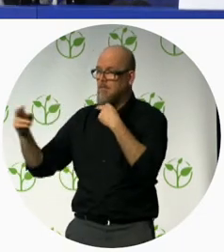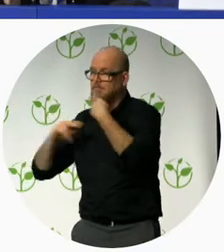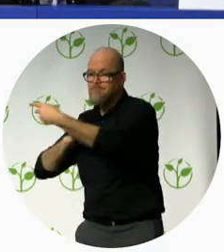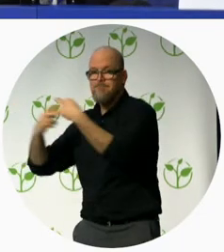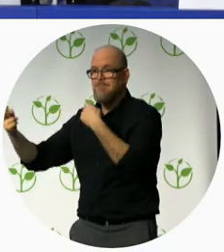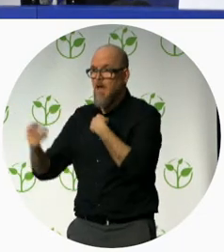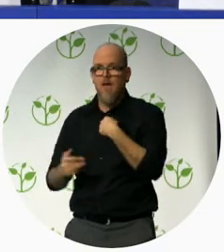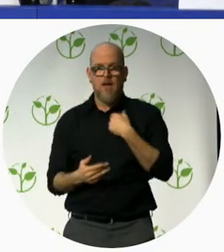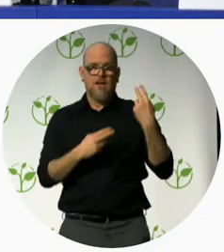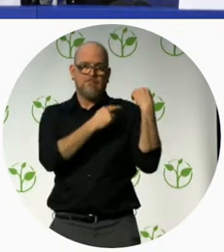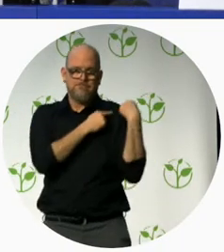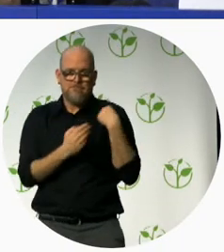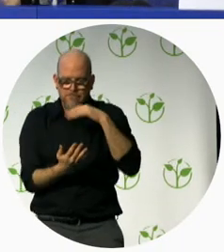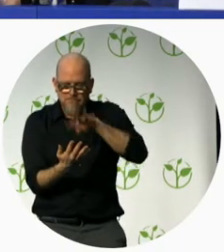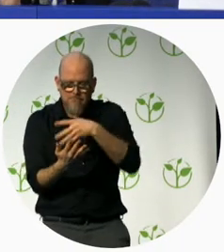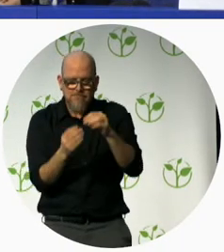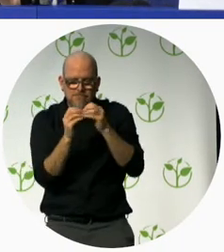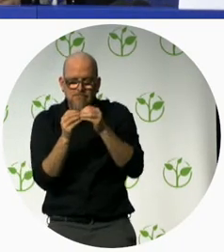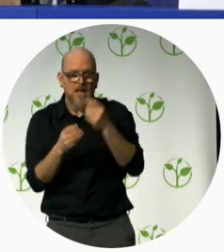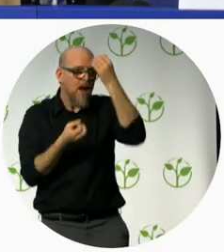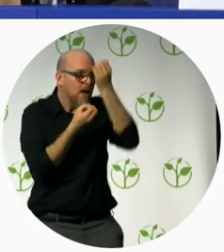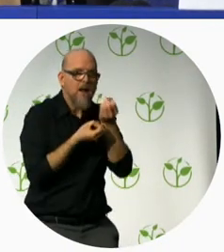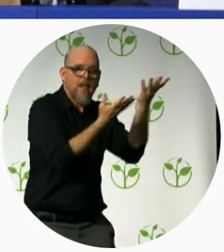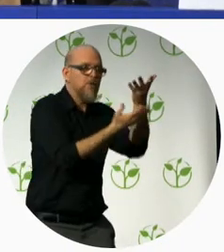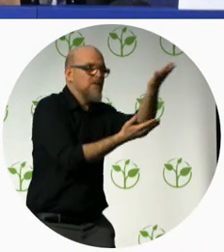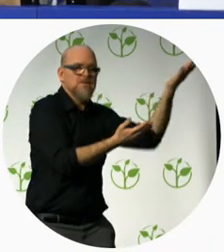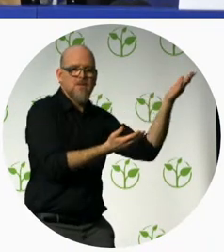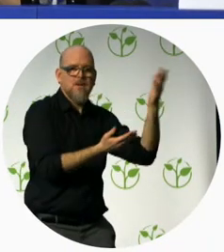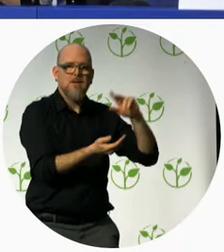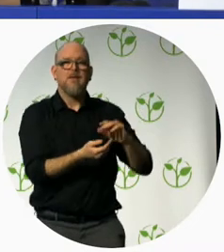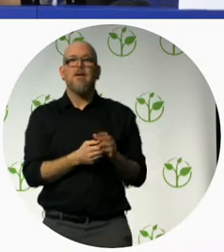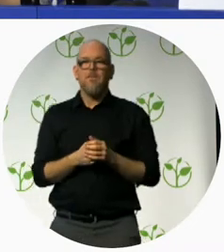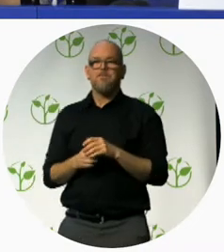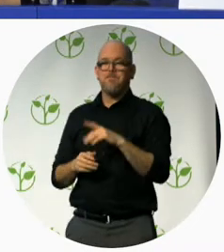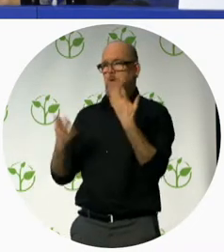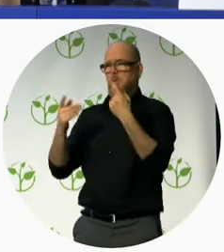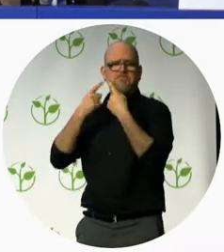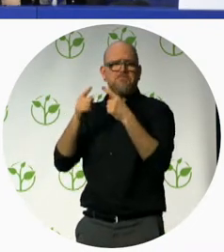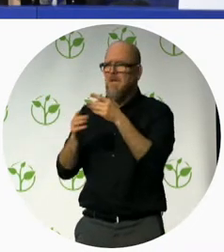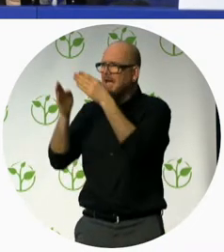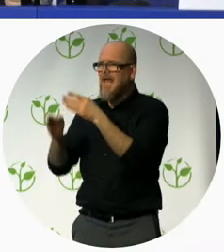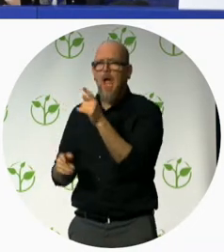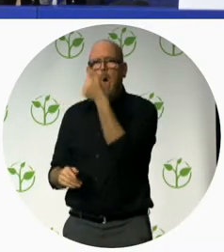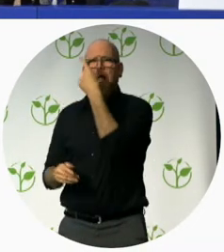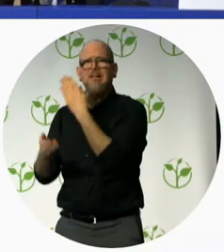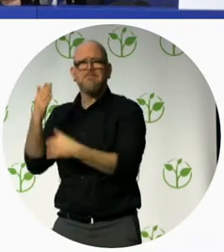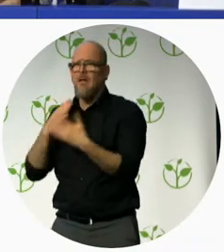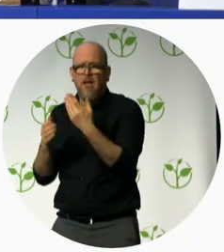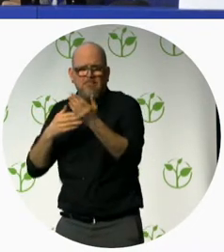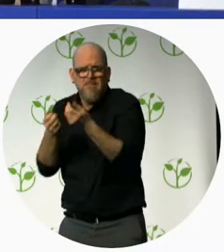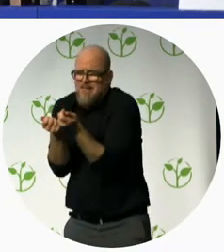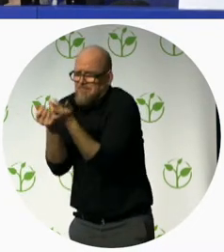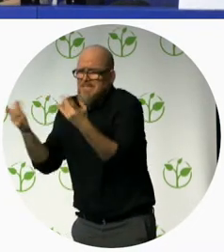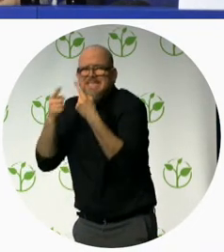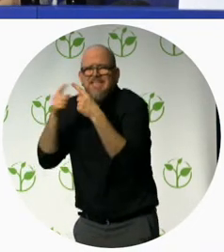any person declaring or claiming to have disabilities is asked by their service representative what adjustment